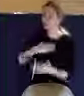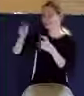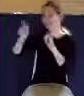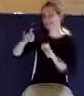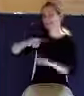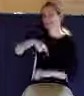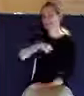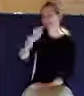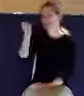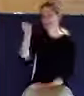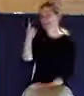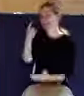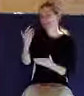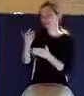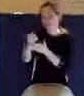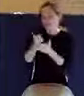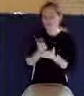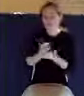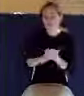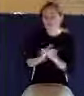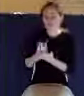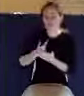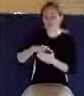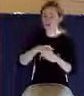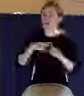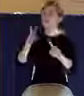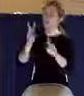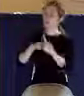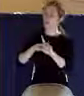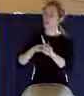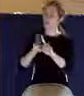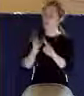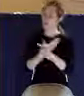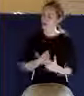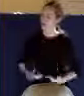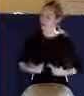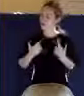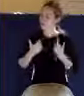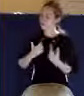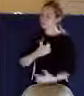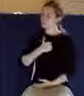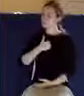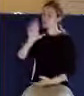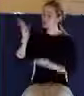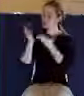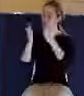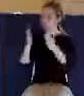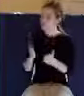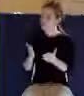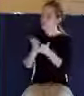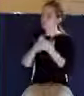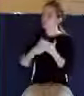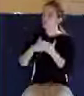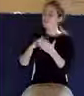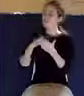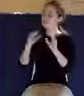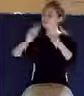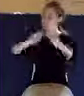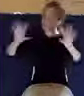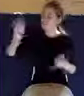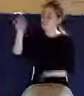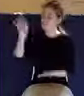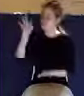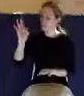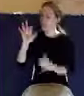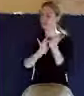May we apply this truth to our life. And help me, your servant, Lord, to make it clear. And I pray in Jesus' name, amen.